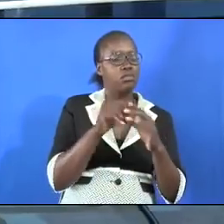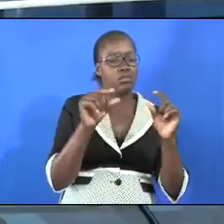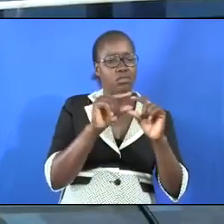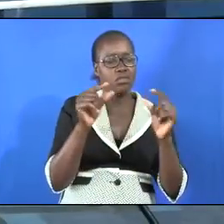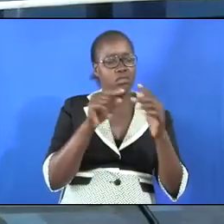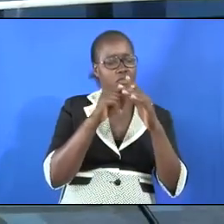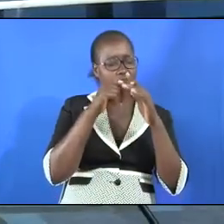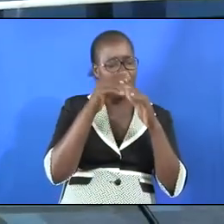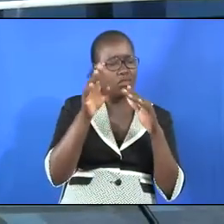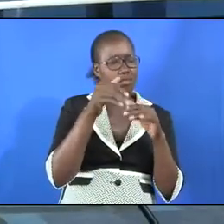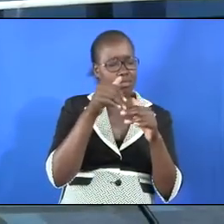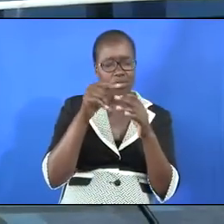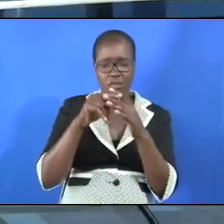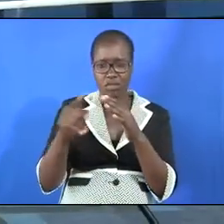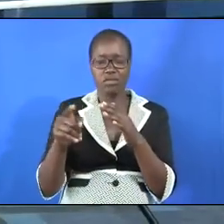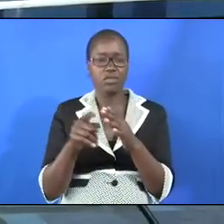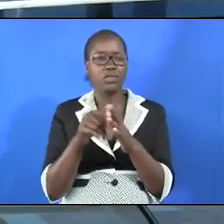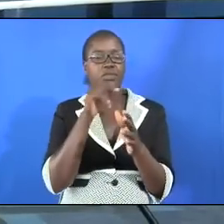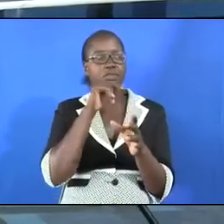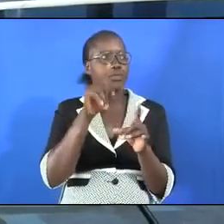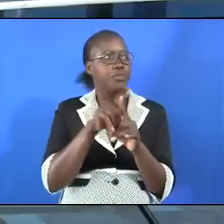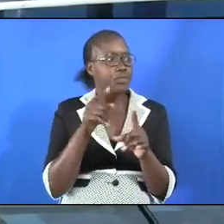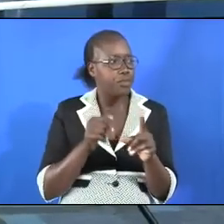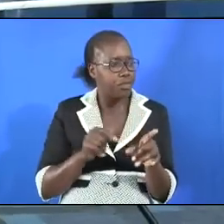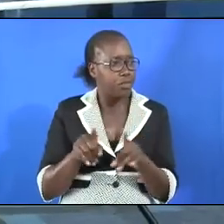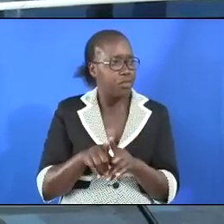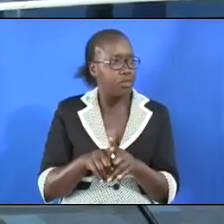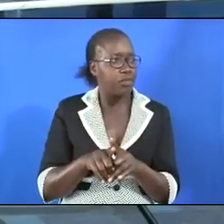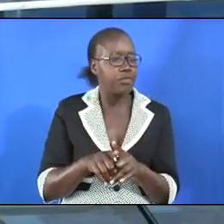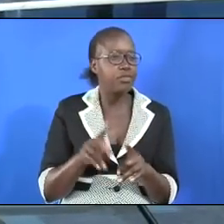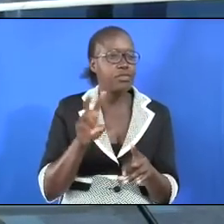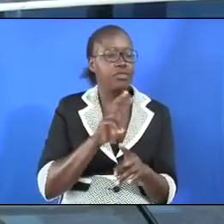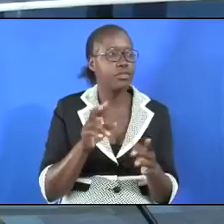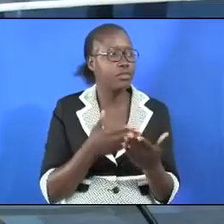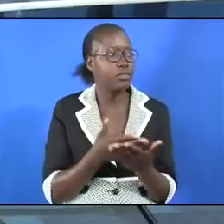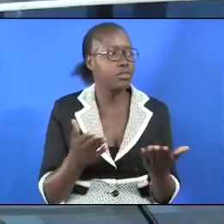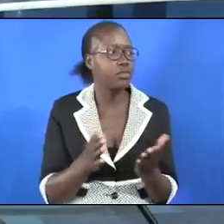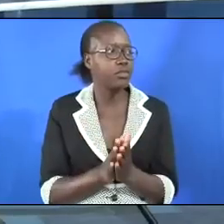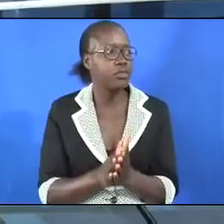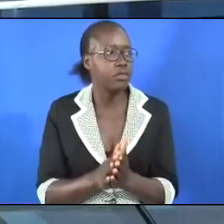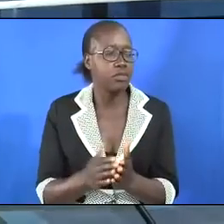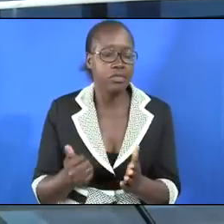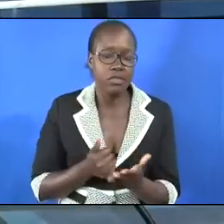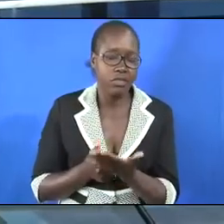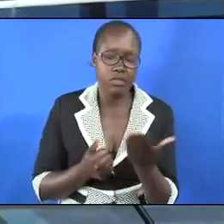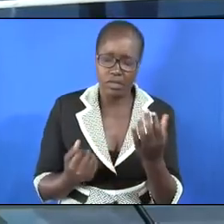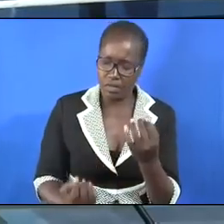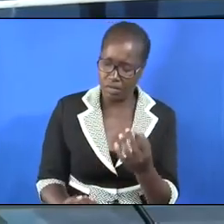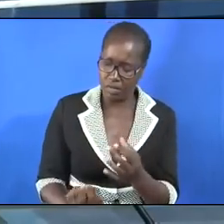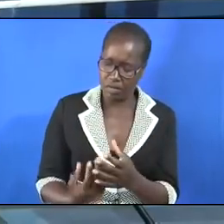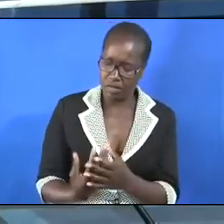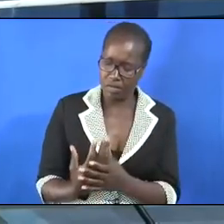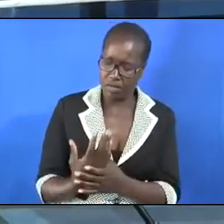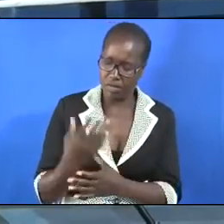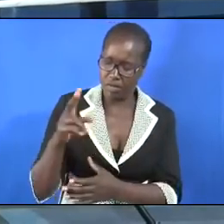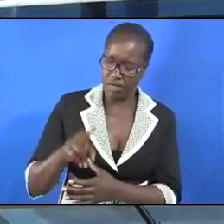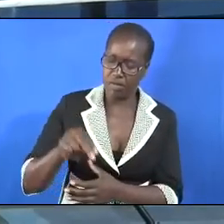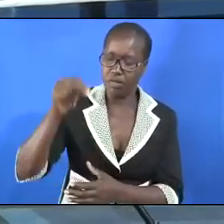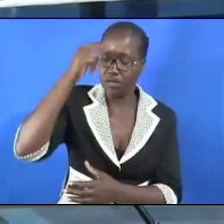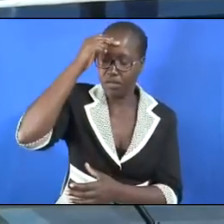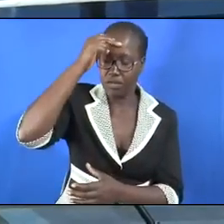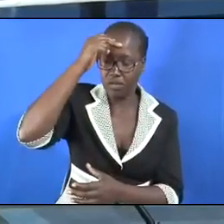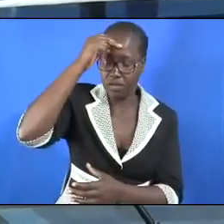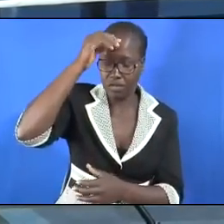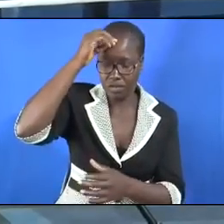first brothers and sisters I want to observe this as I say this this girl grew up in northern kingdom